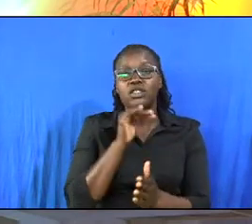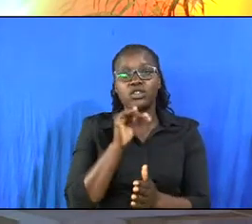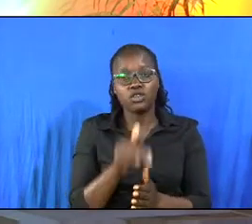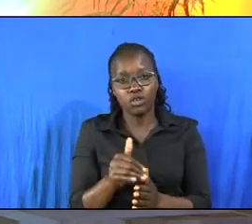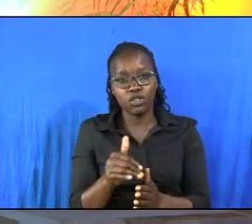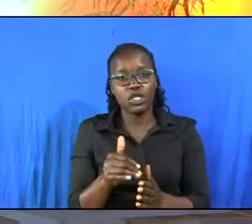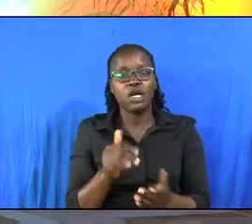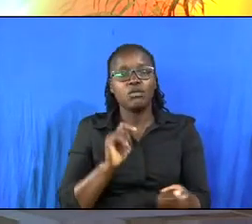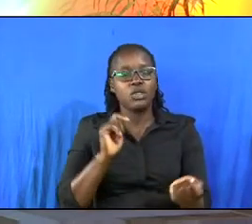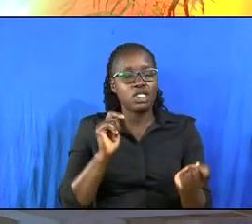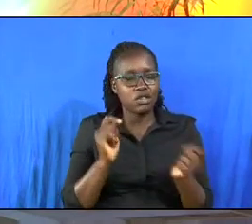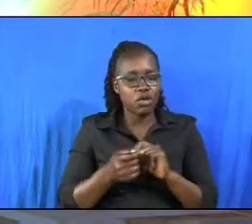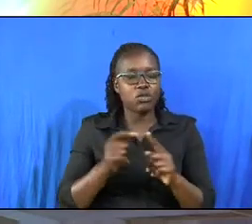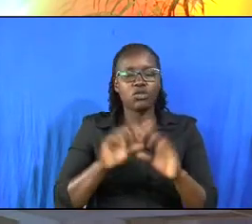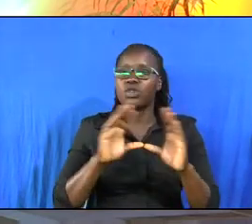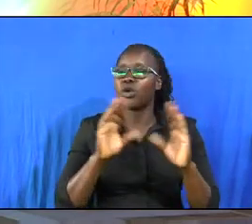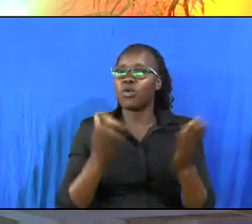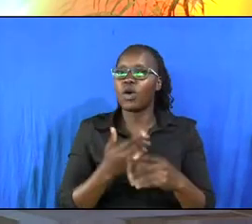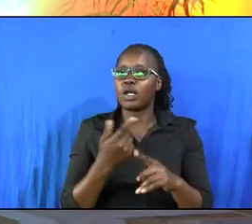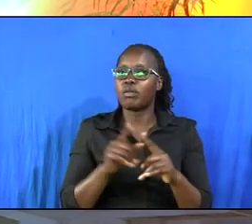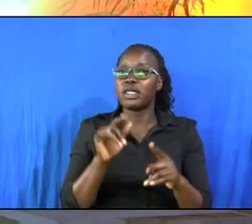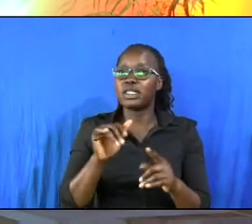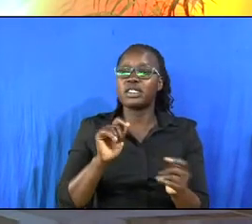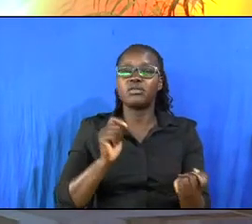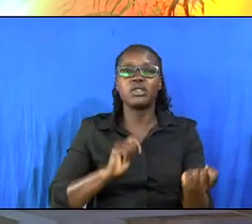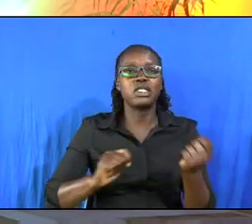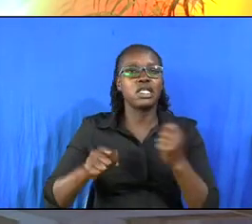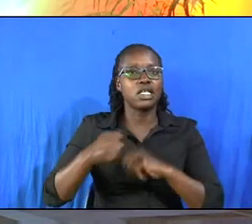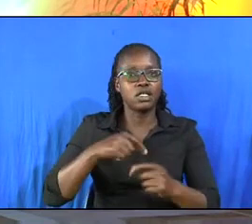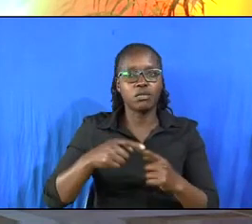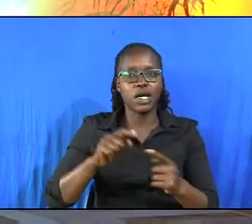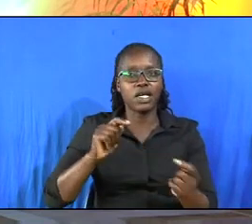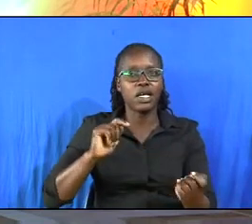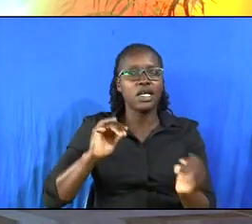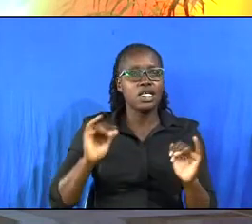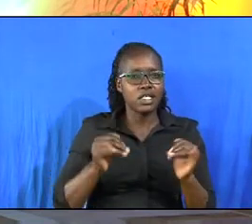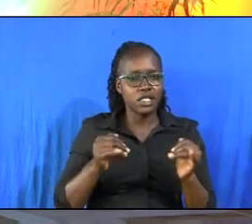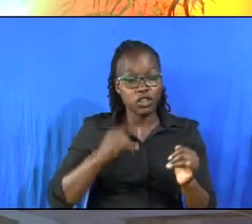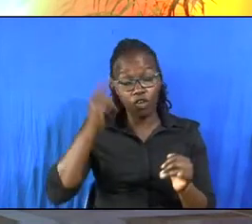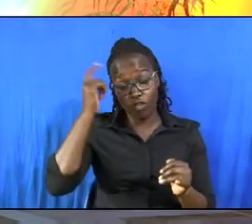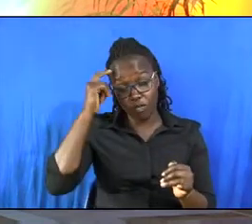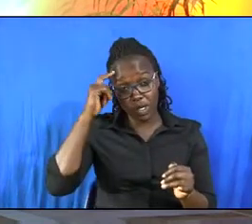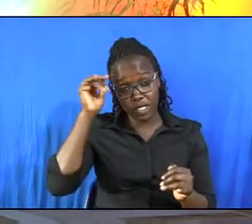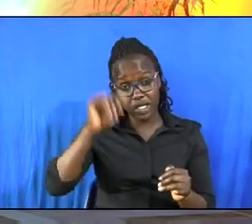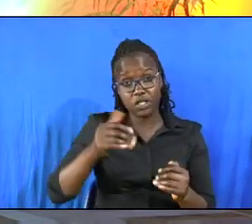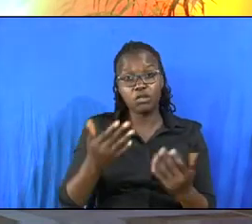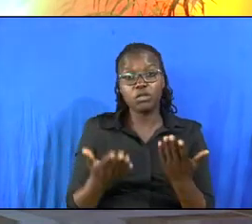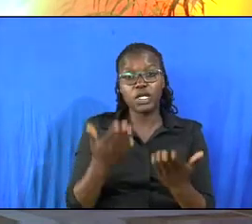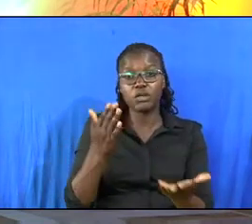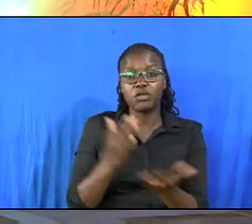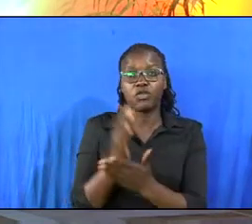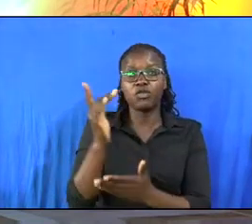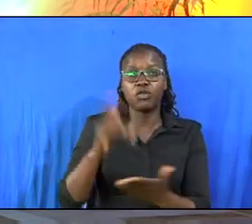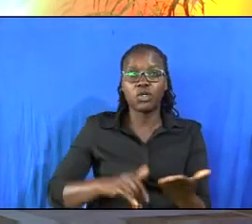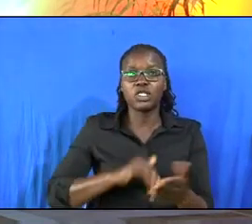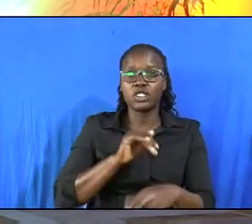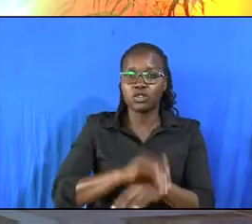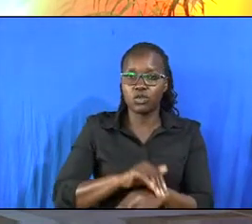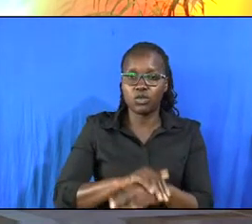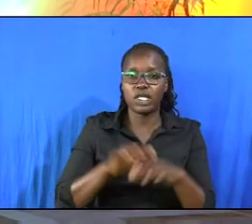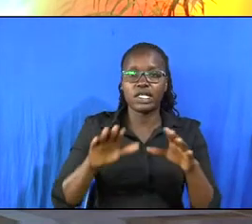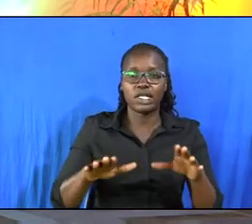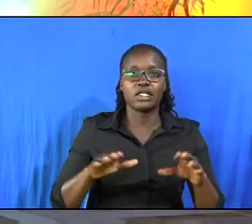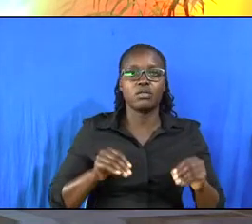be conformed to this world but be transformed by renewing of your mind that you may know what is that